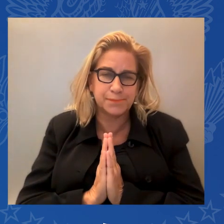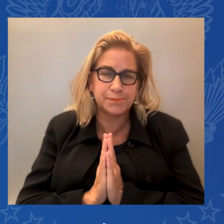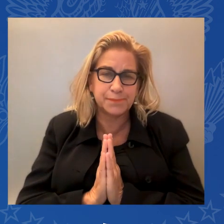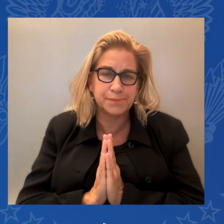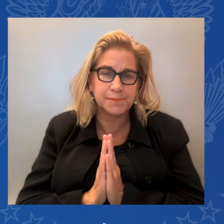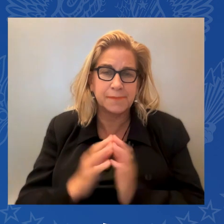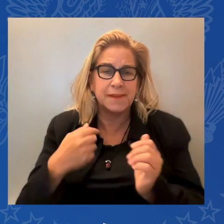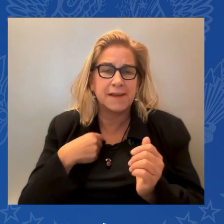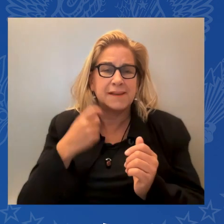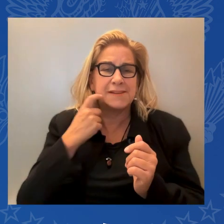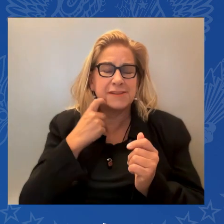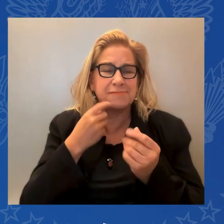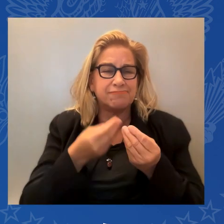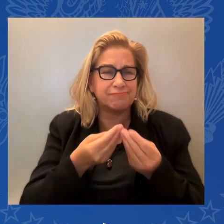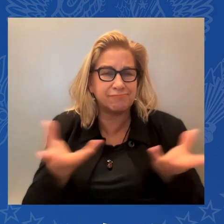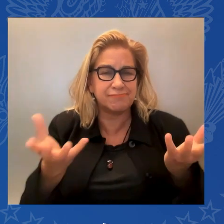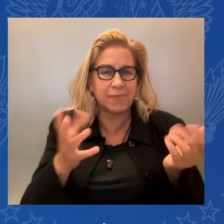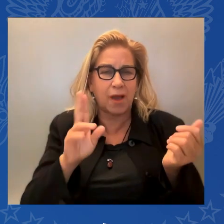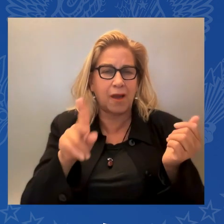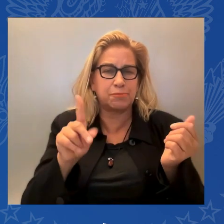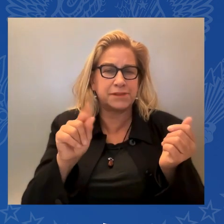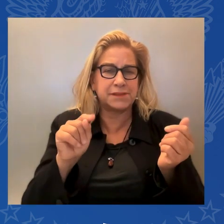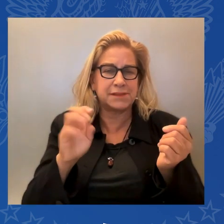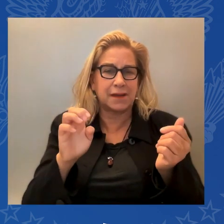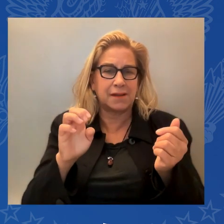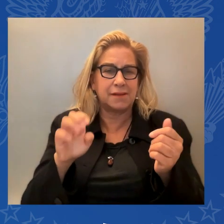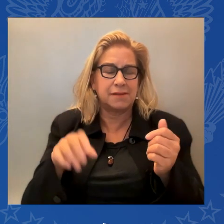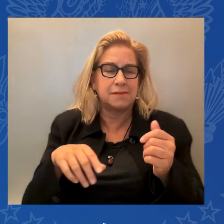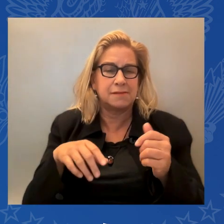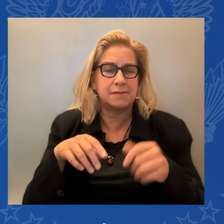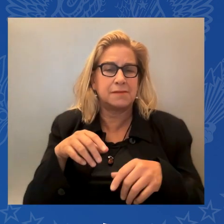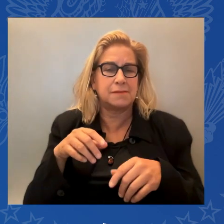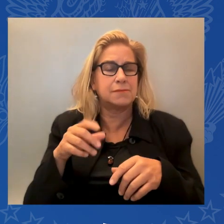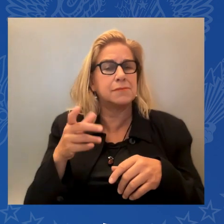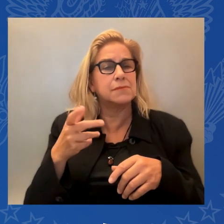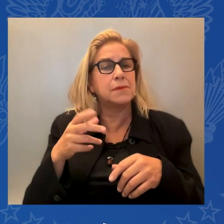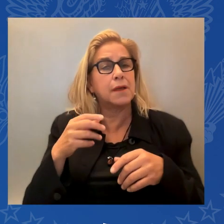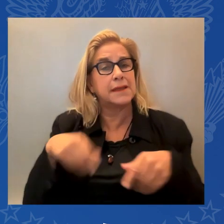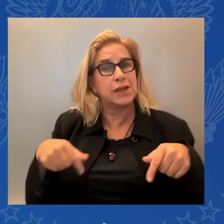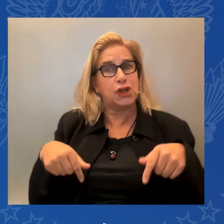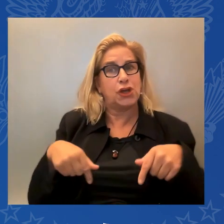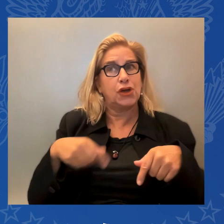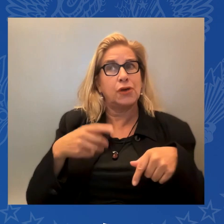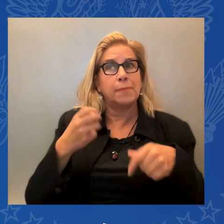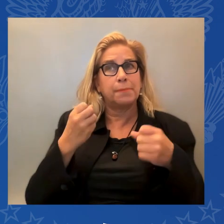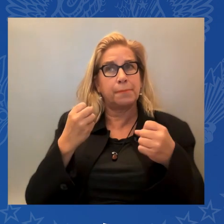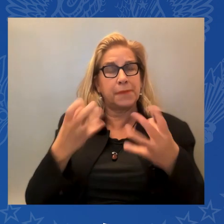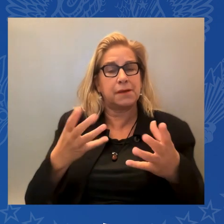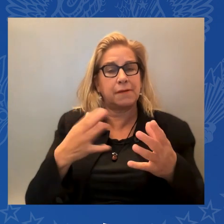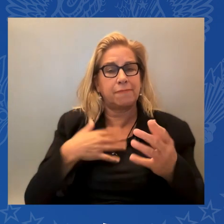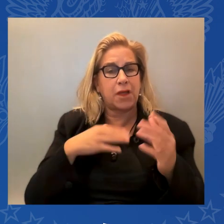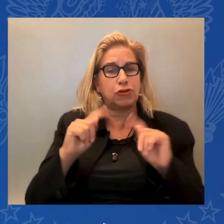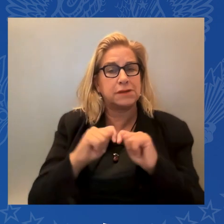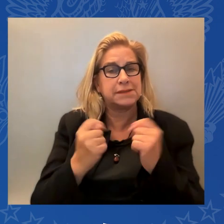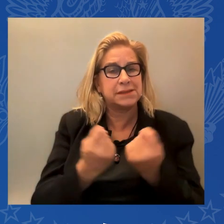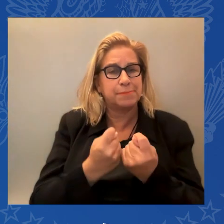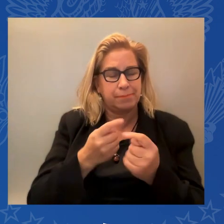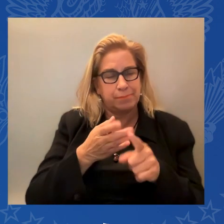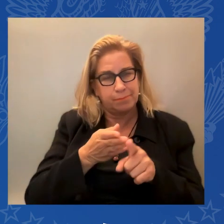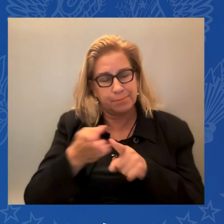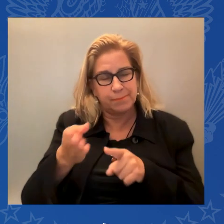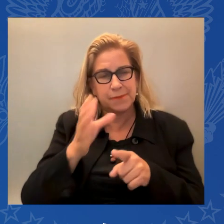and the country is committed to do whatever it takes, as long as it takes. We're going to be there.